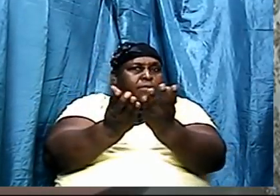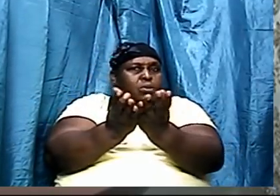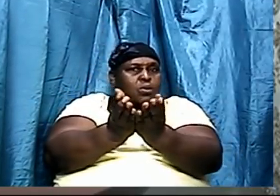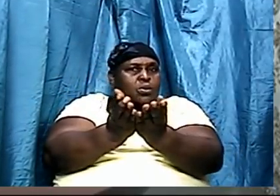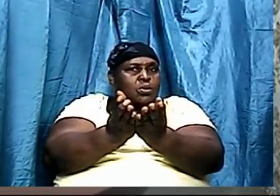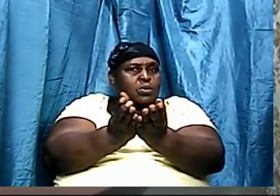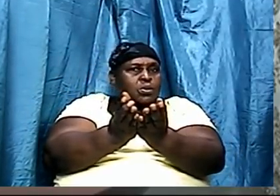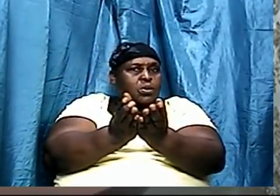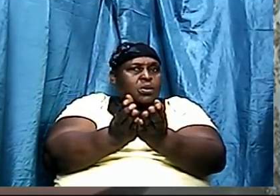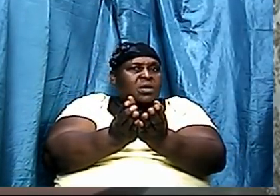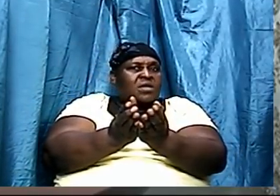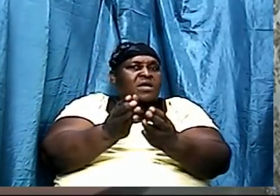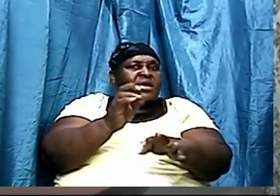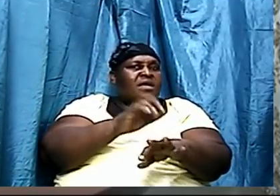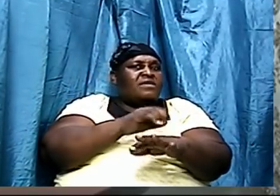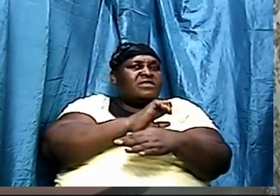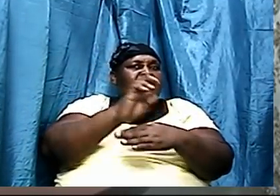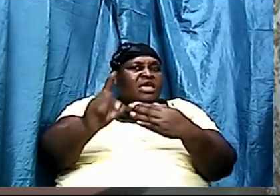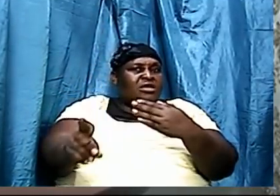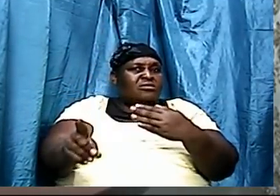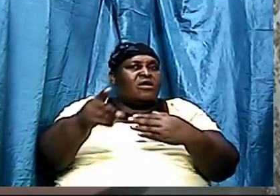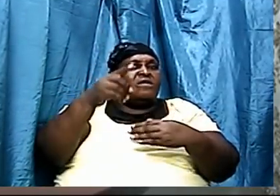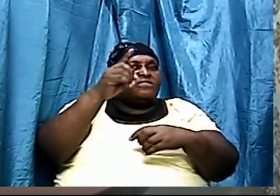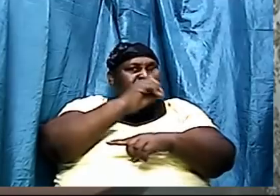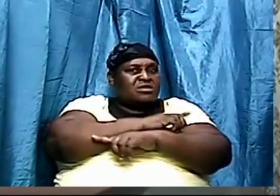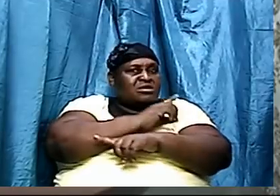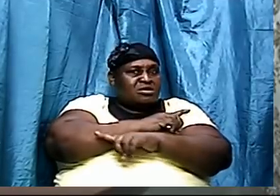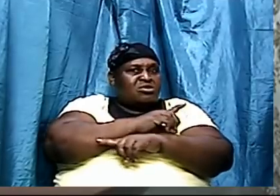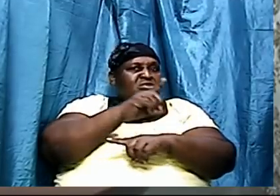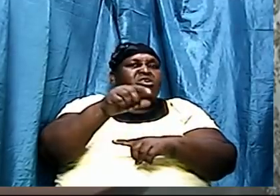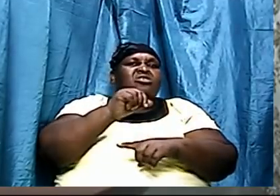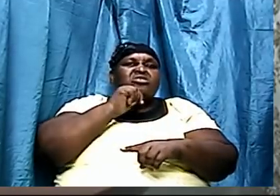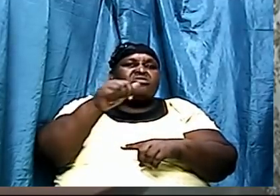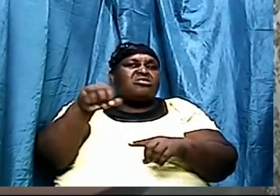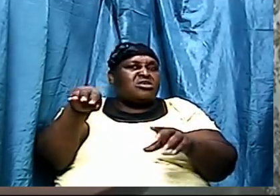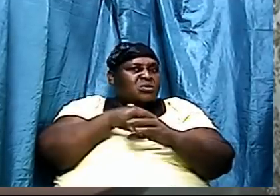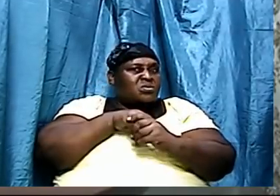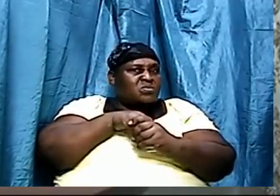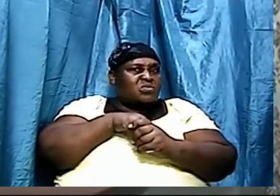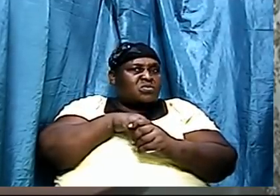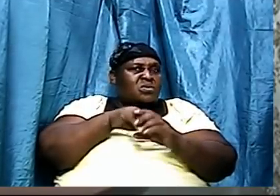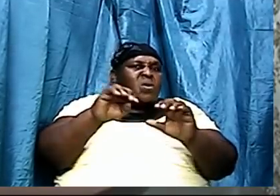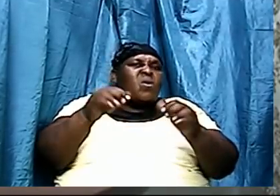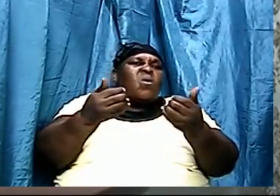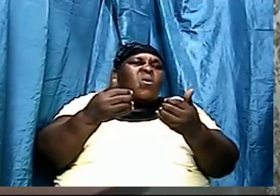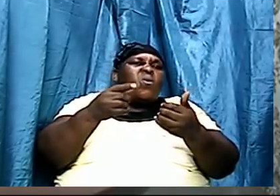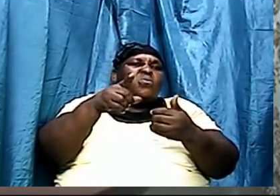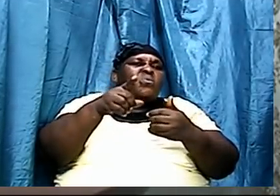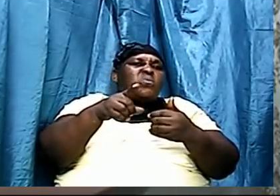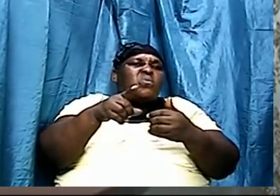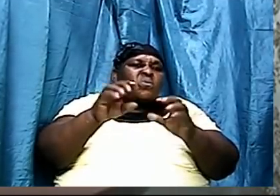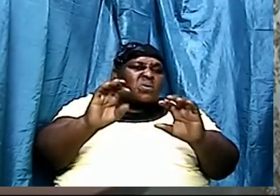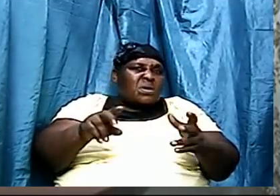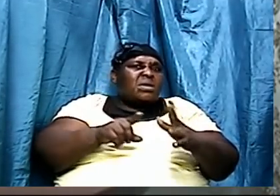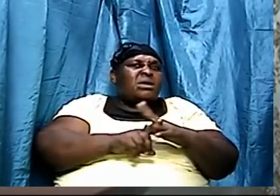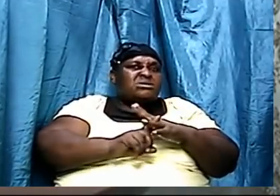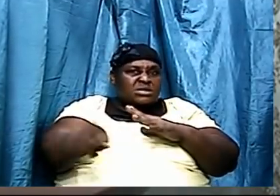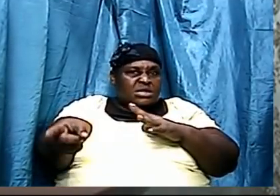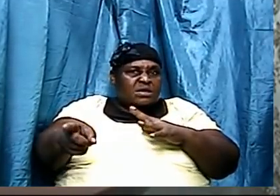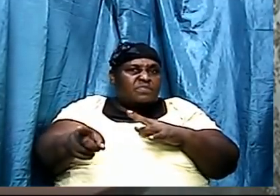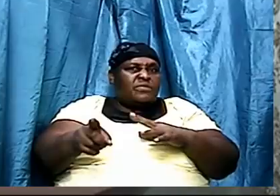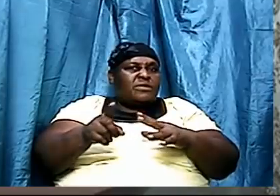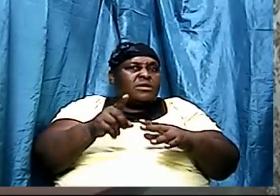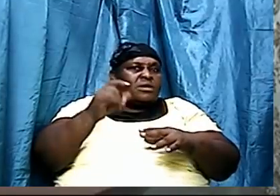Bible said you are inexcusable oh man how can you escape if you neglect so great a